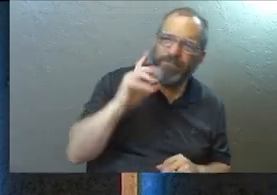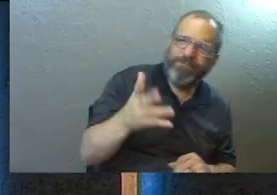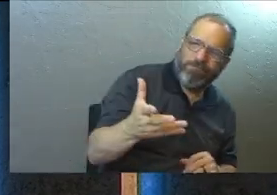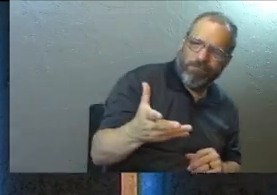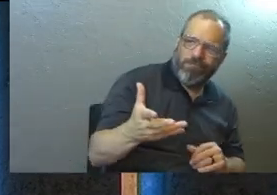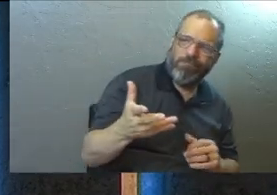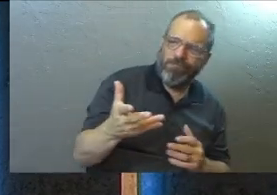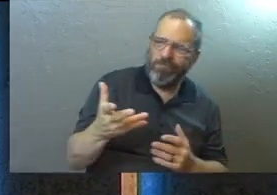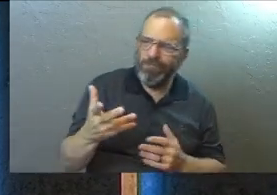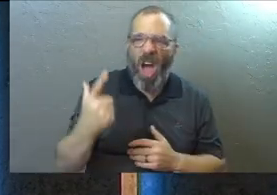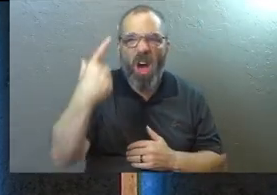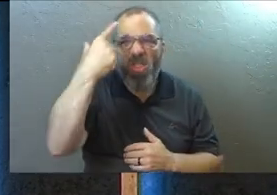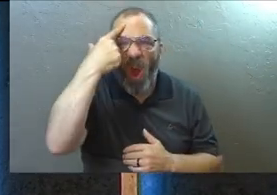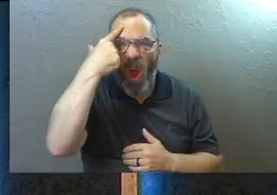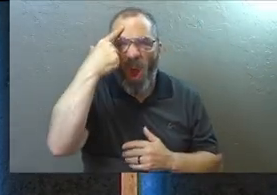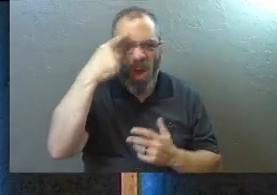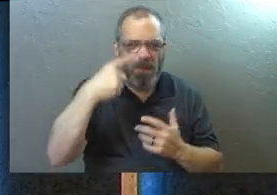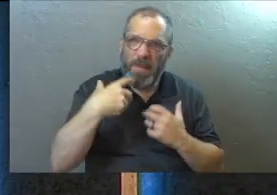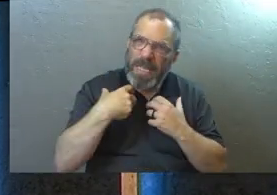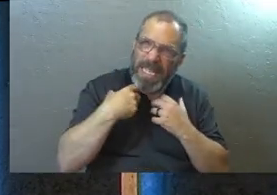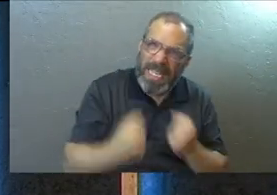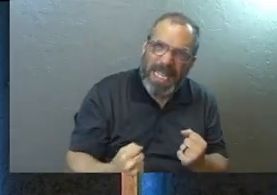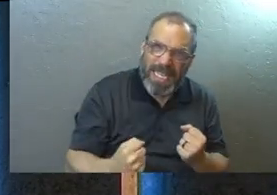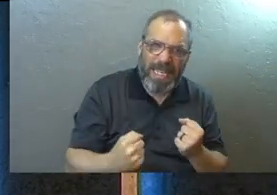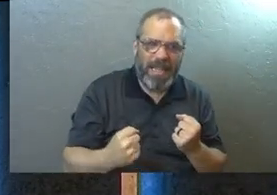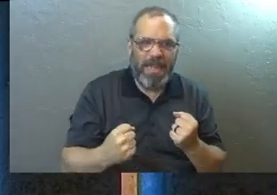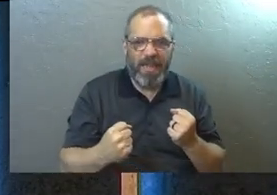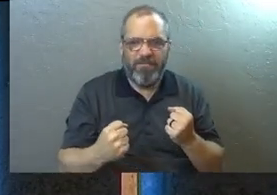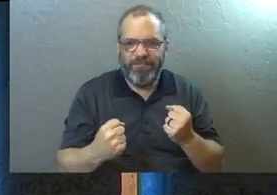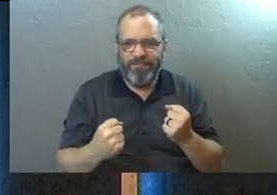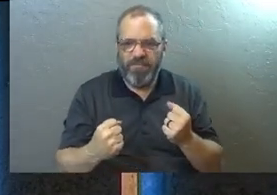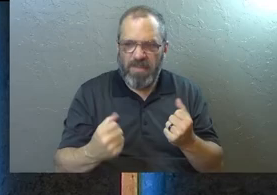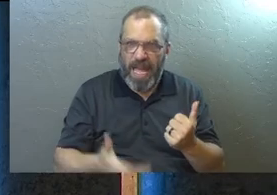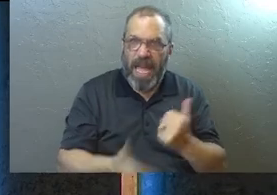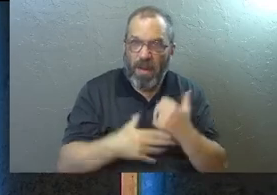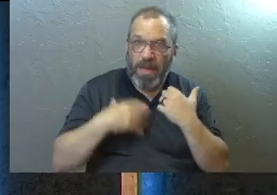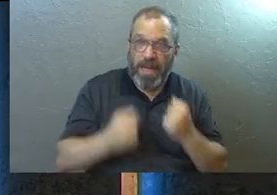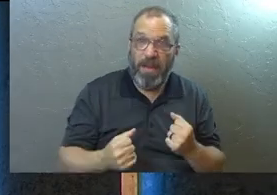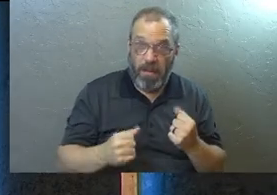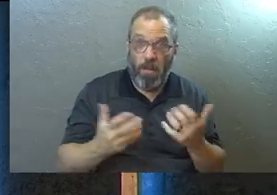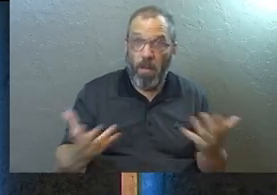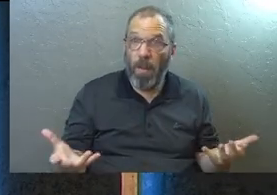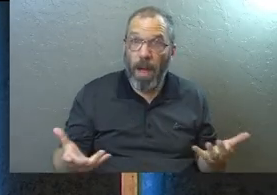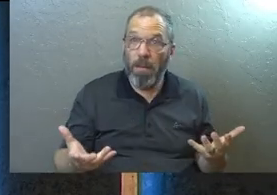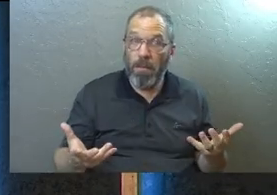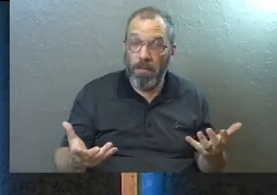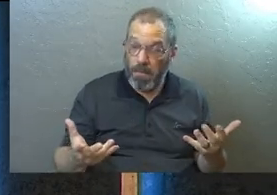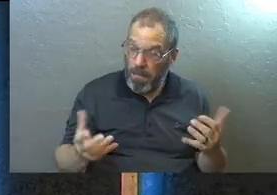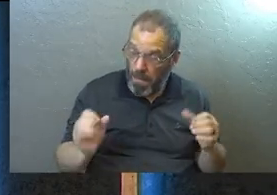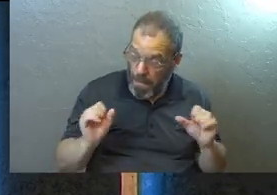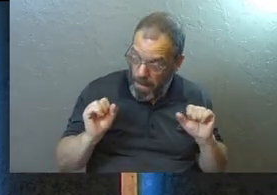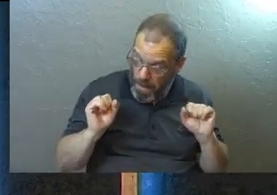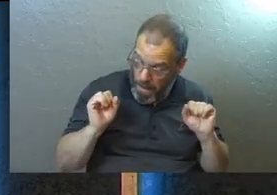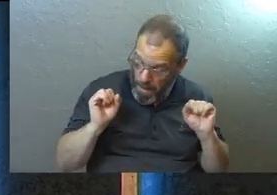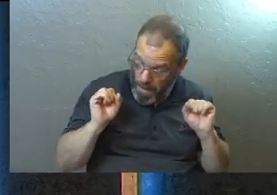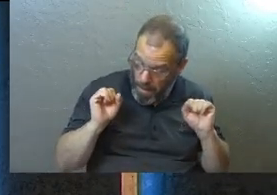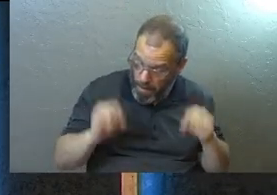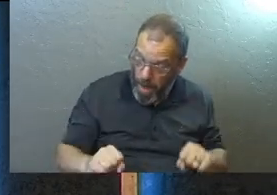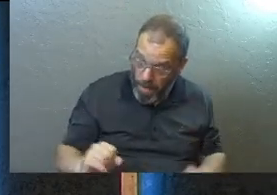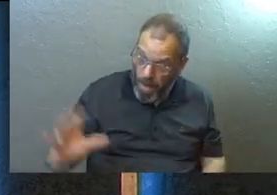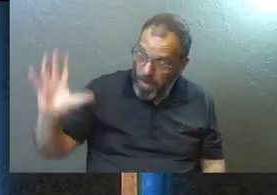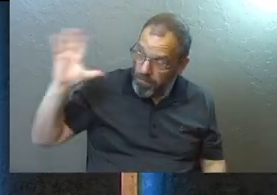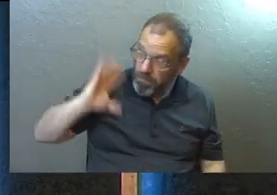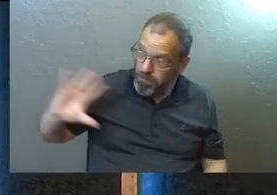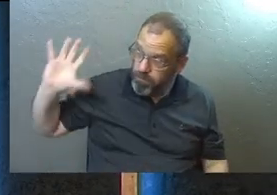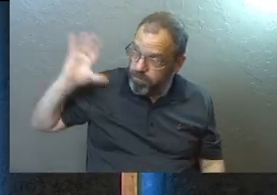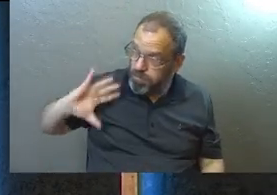might be helpful and maybe even healing for you to get on the right path of healing, is this. Is it possible that what happened